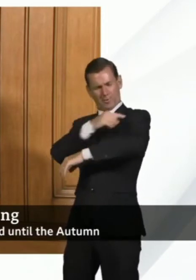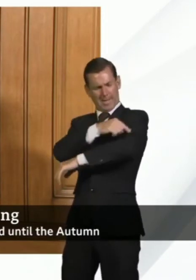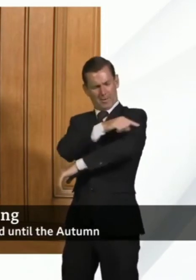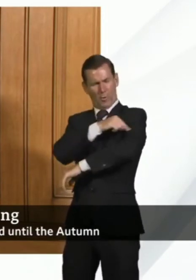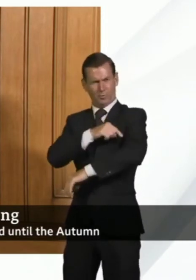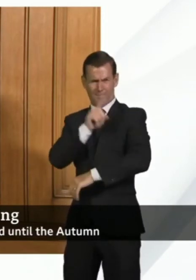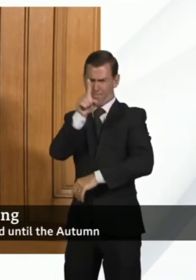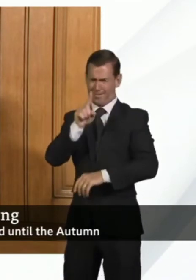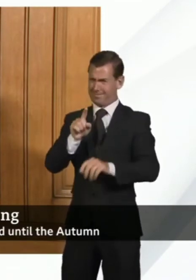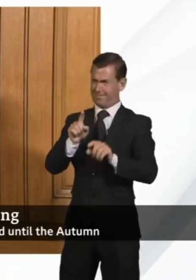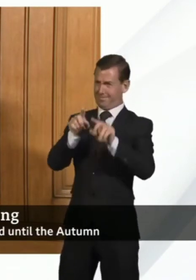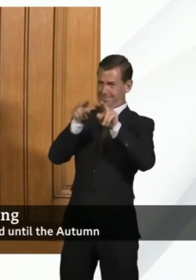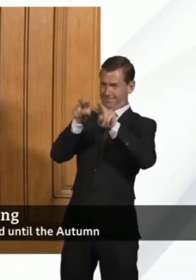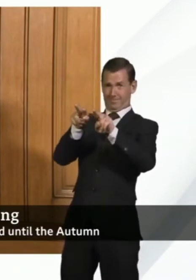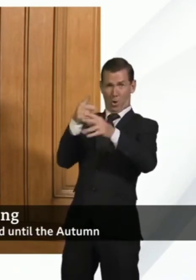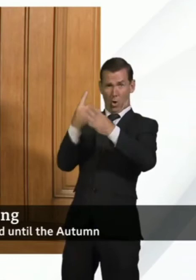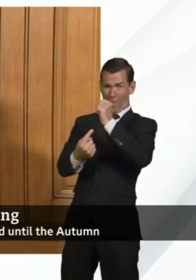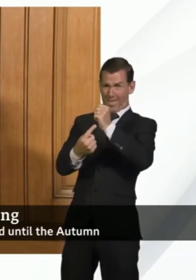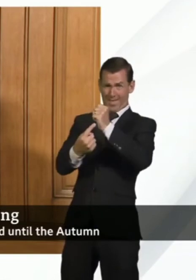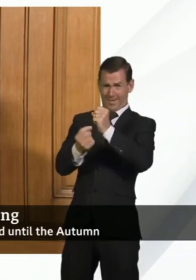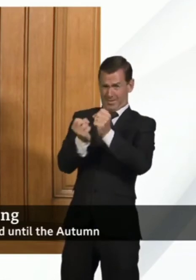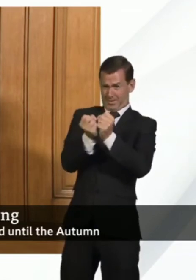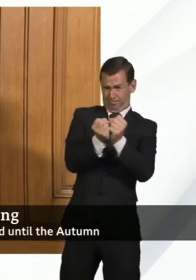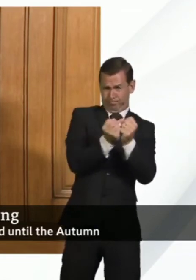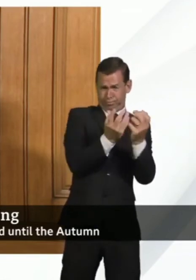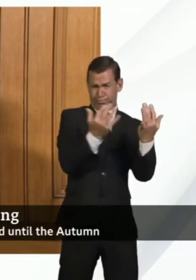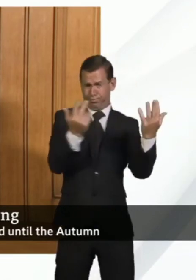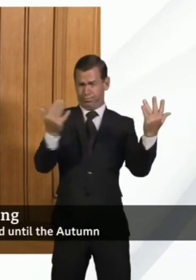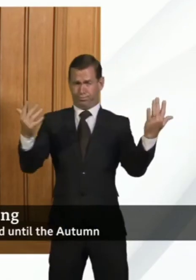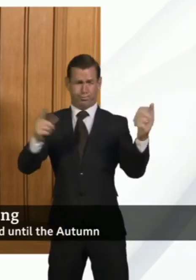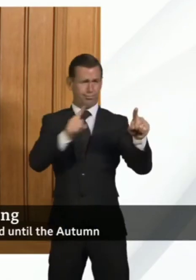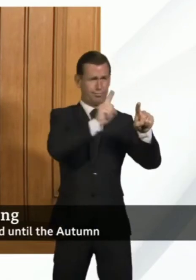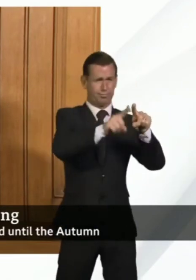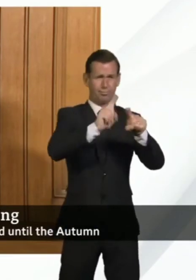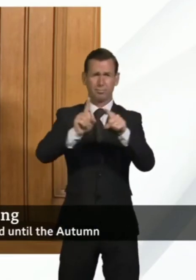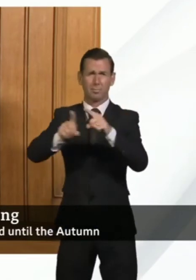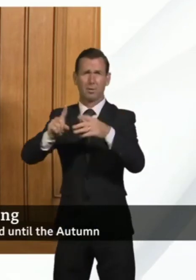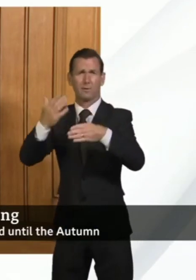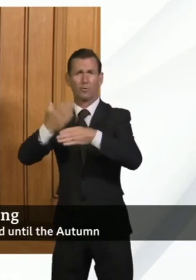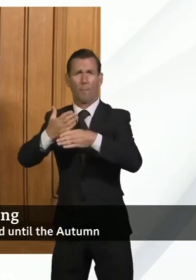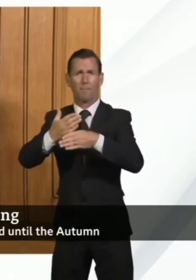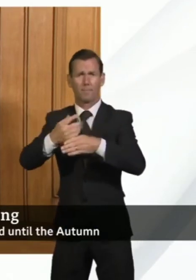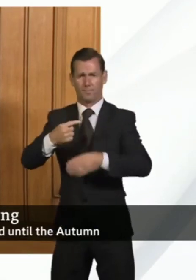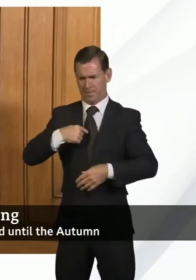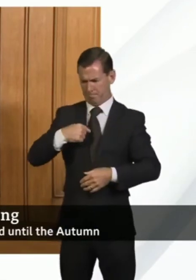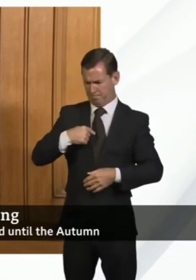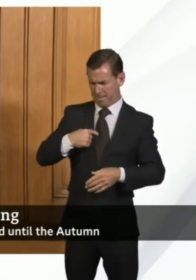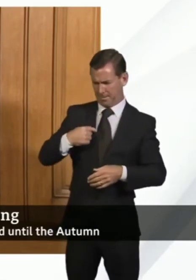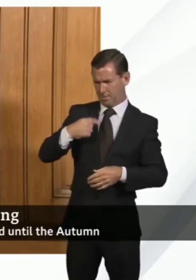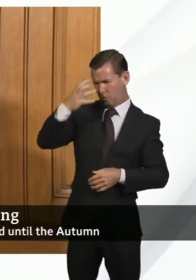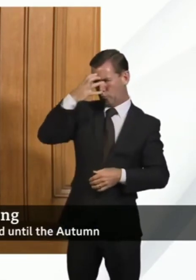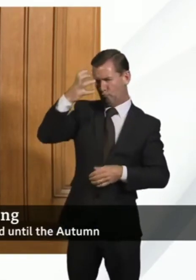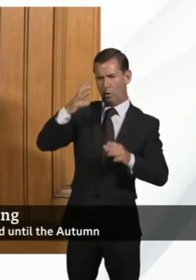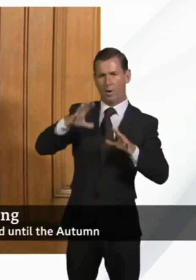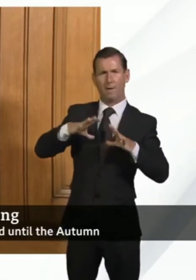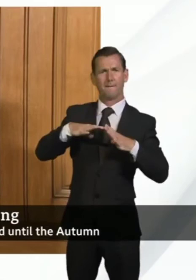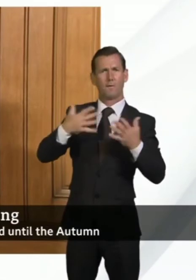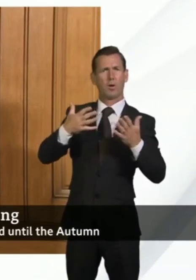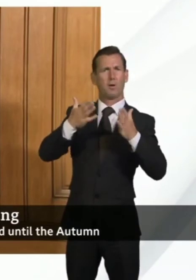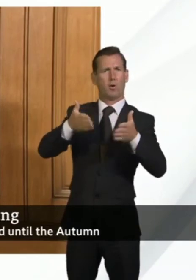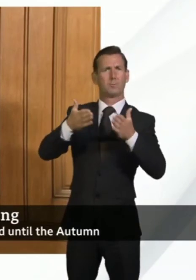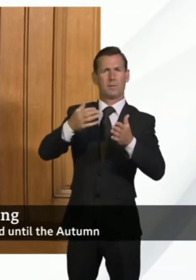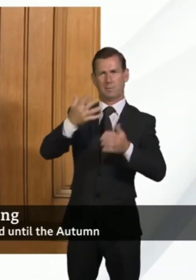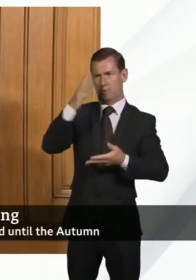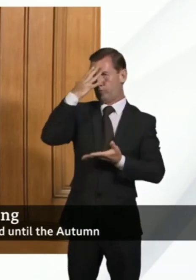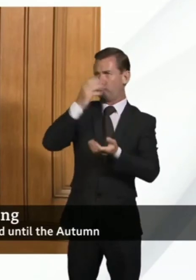me there are a huge number of people working behind the scenes. I was at the Royal Free when we managed Ebola and I